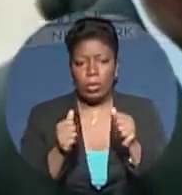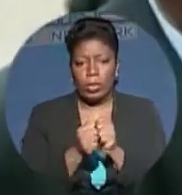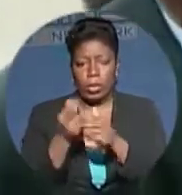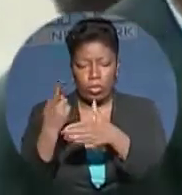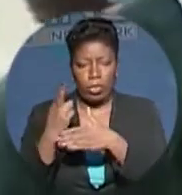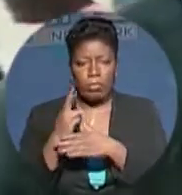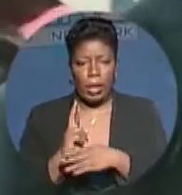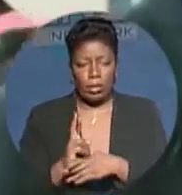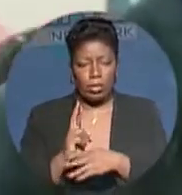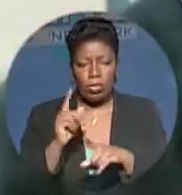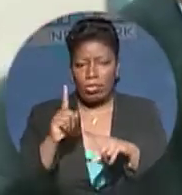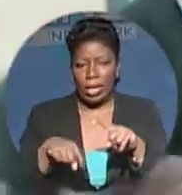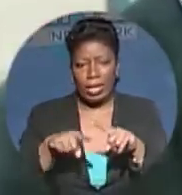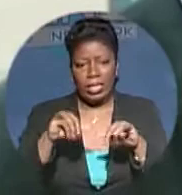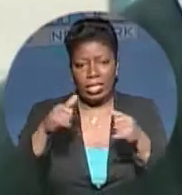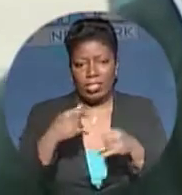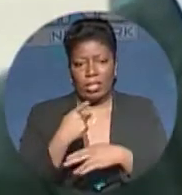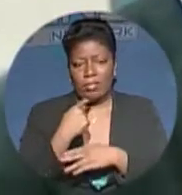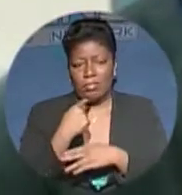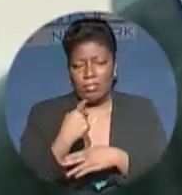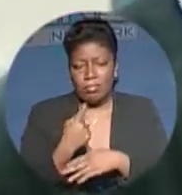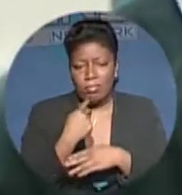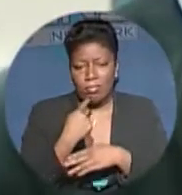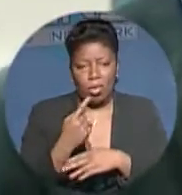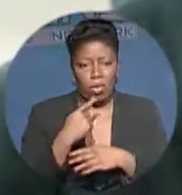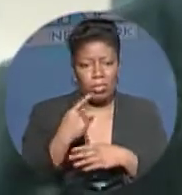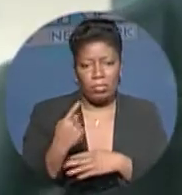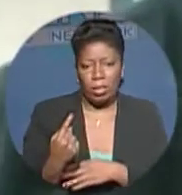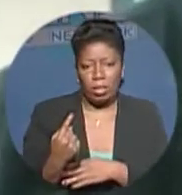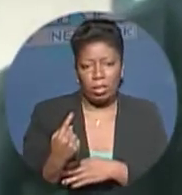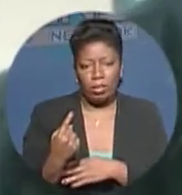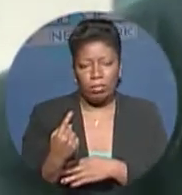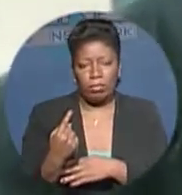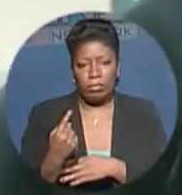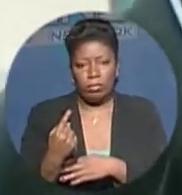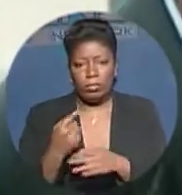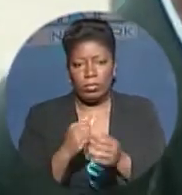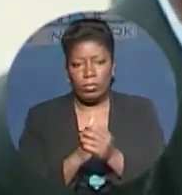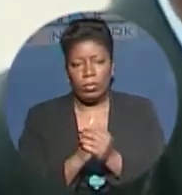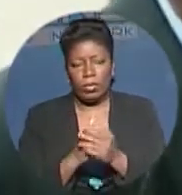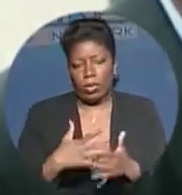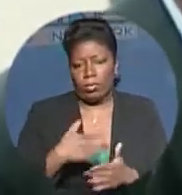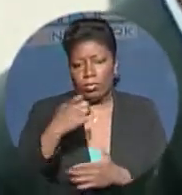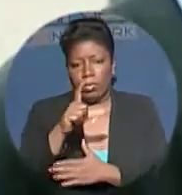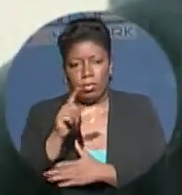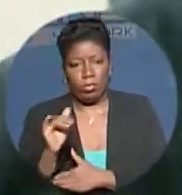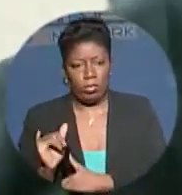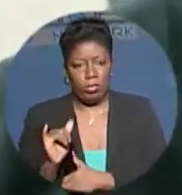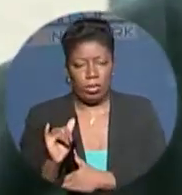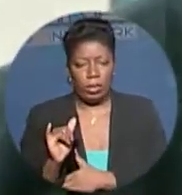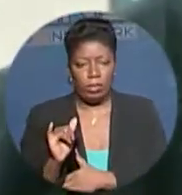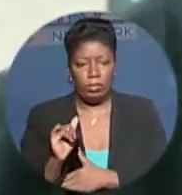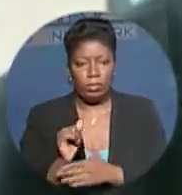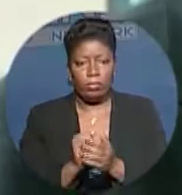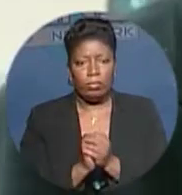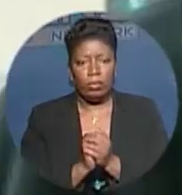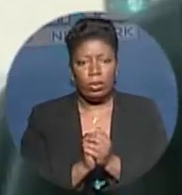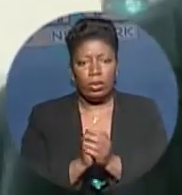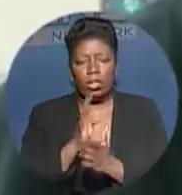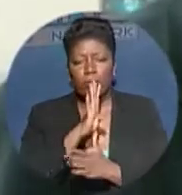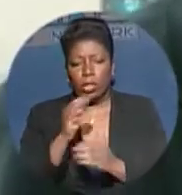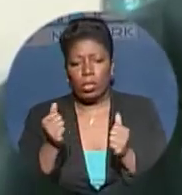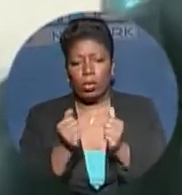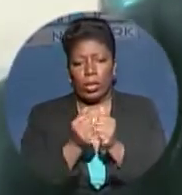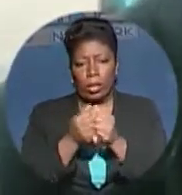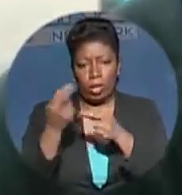You cannot just speak in terms that are vitriolic. You've got to speak with respect